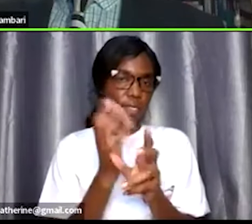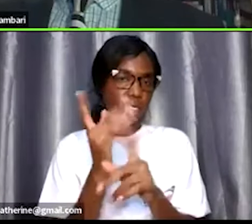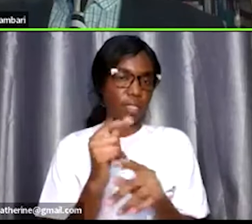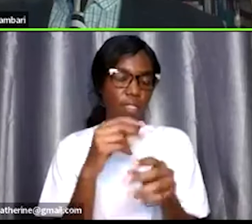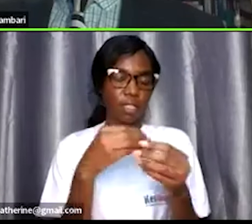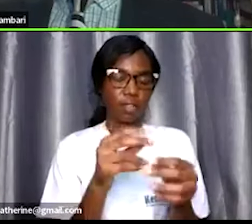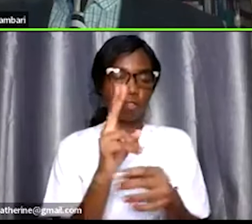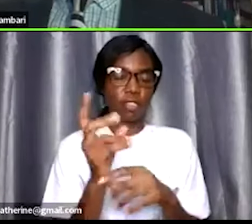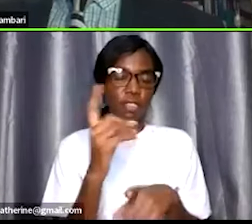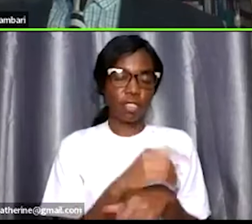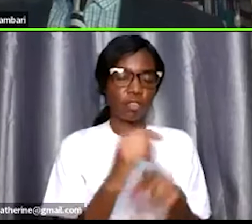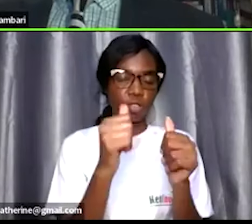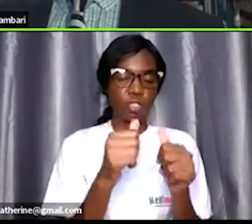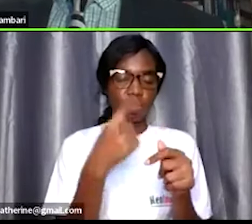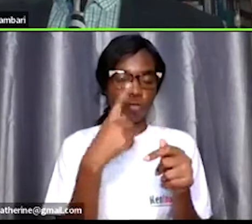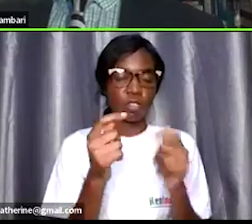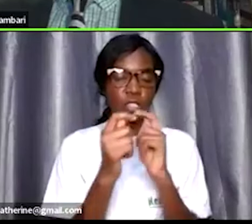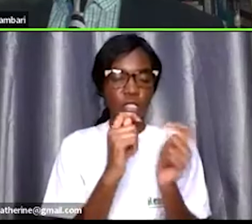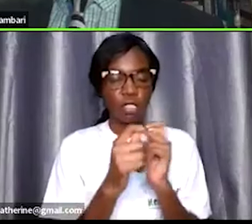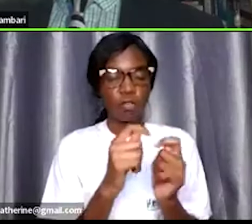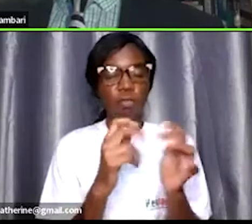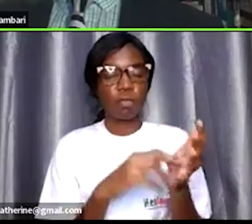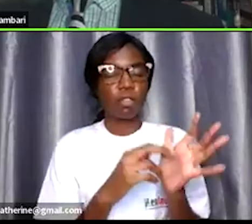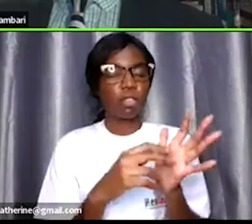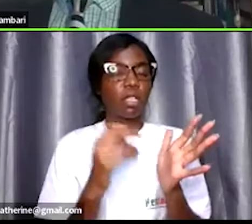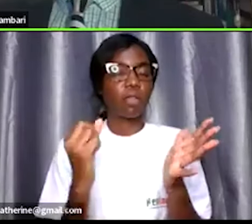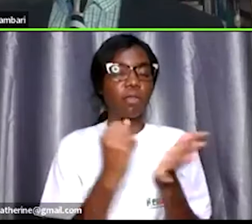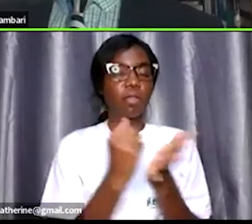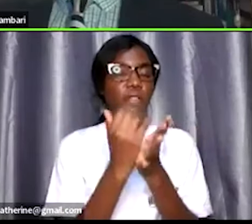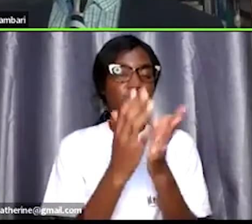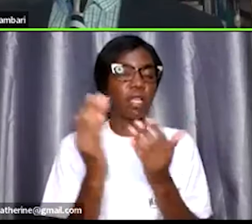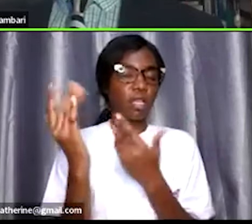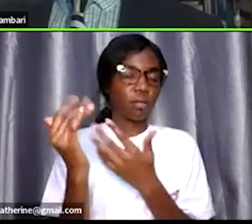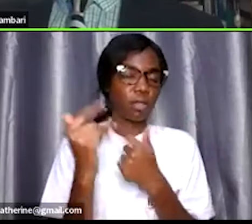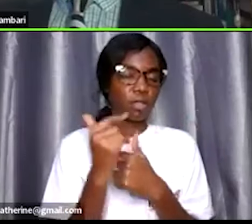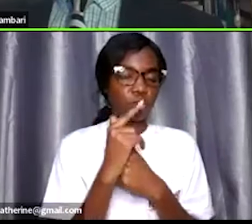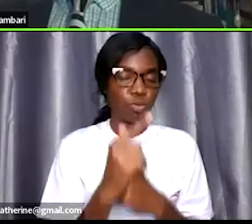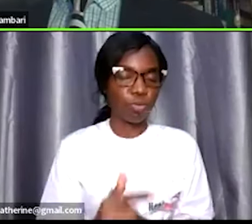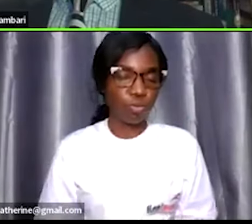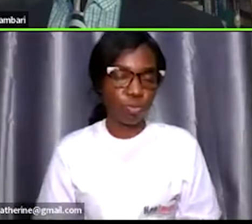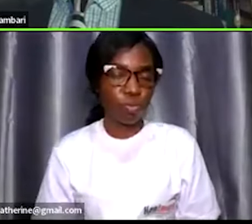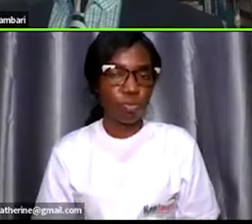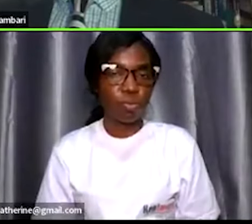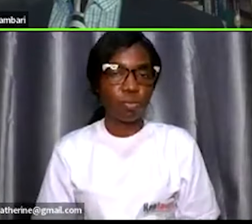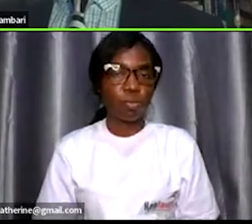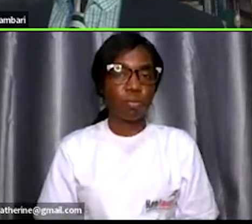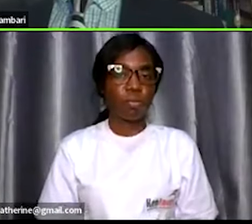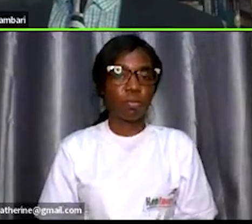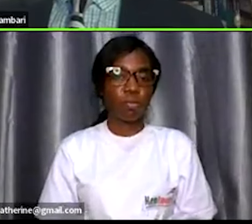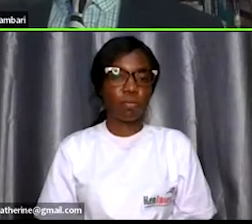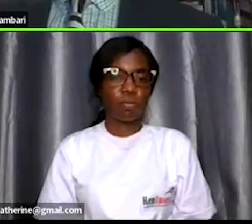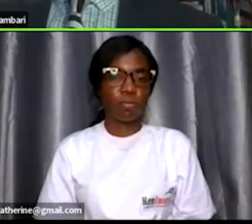for interview uh means employer expects you um where have i lost that one now